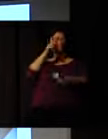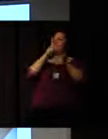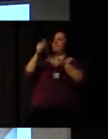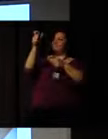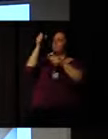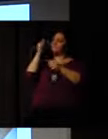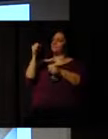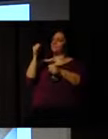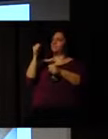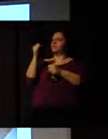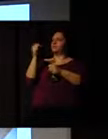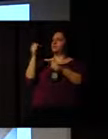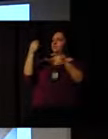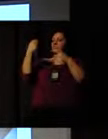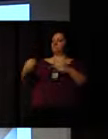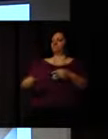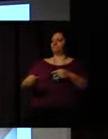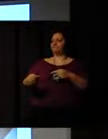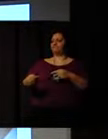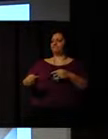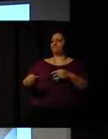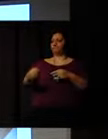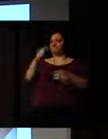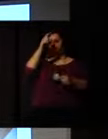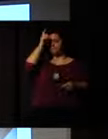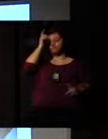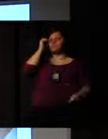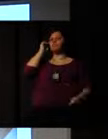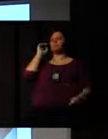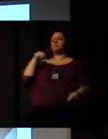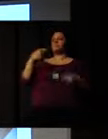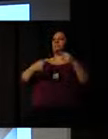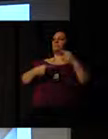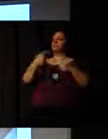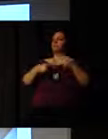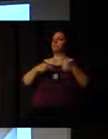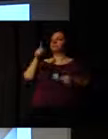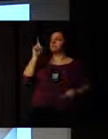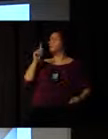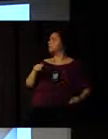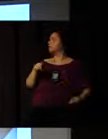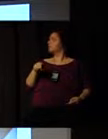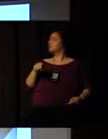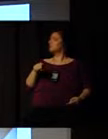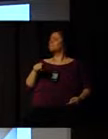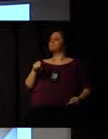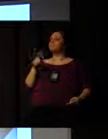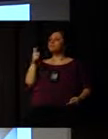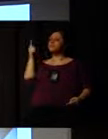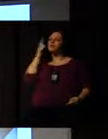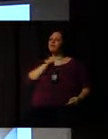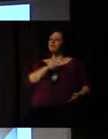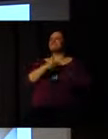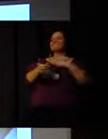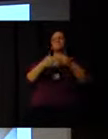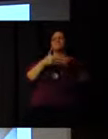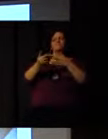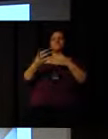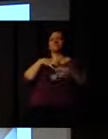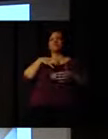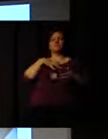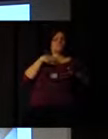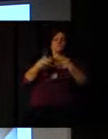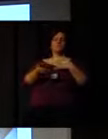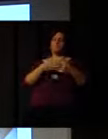And politics, it's your side winning at all costs. It doesn't matter. We need to win.